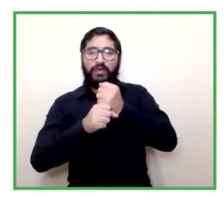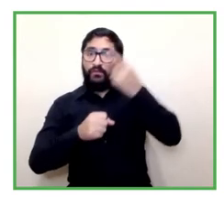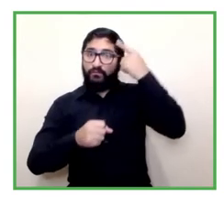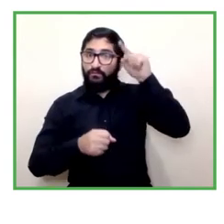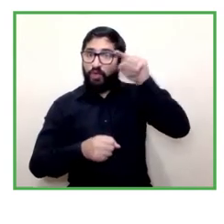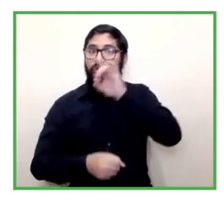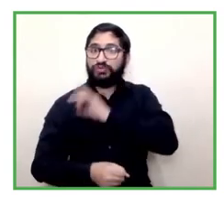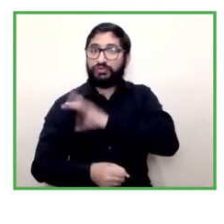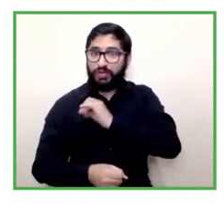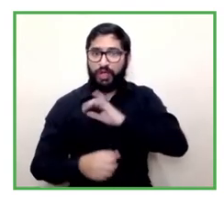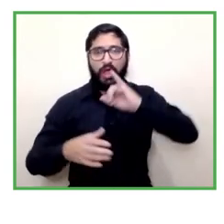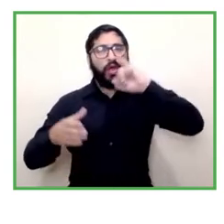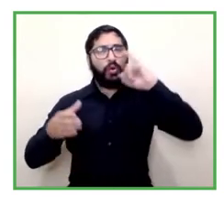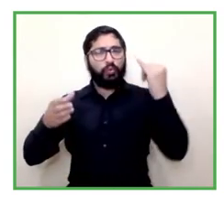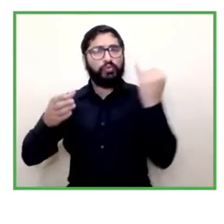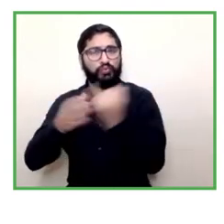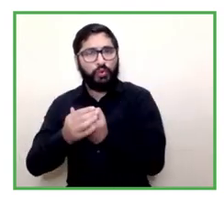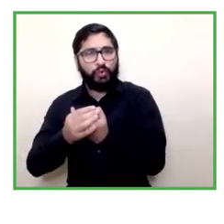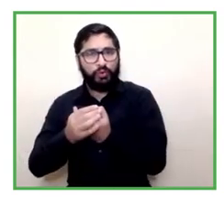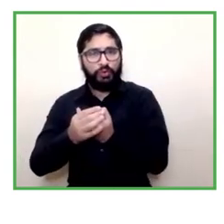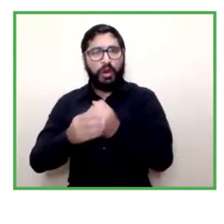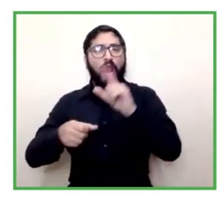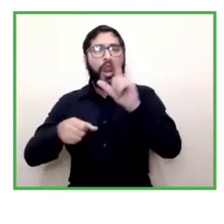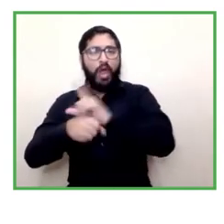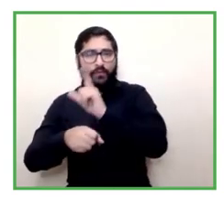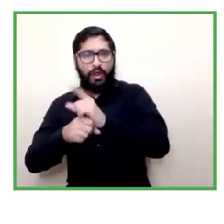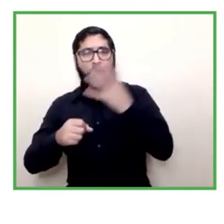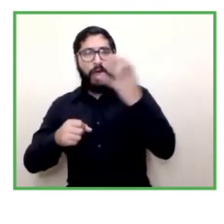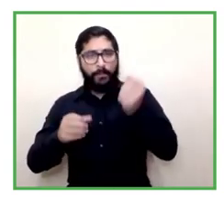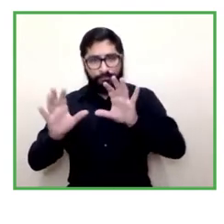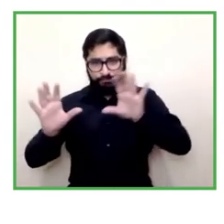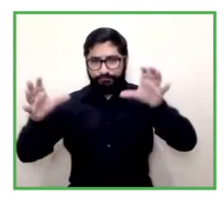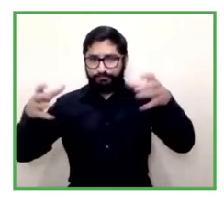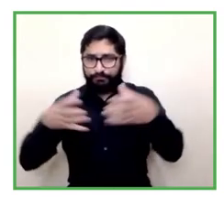employment in chile promoting labor inclusion but also